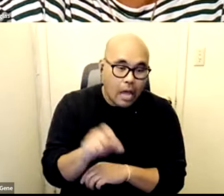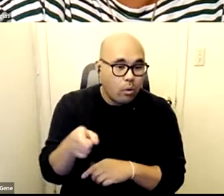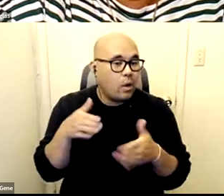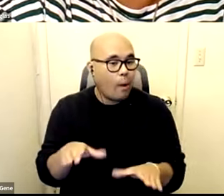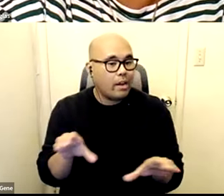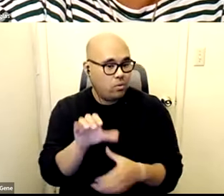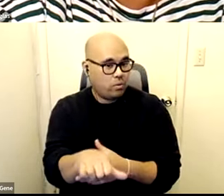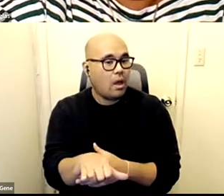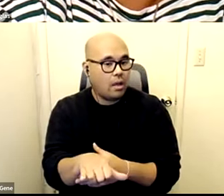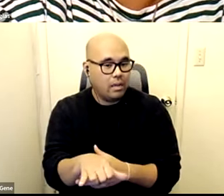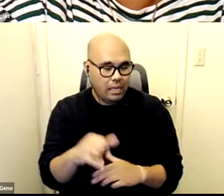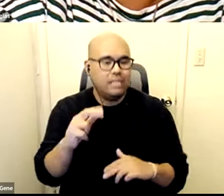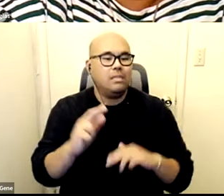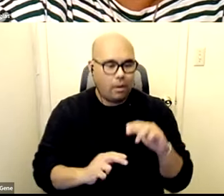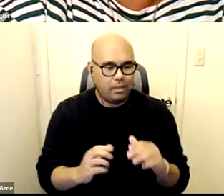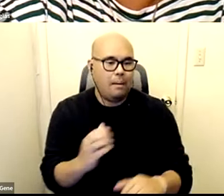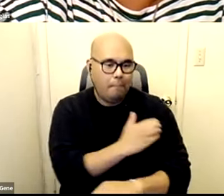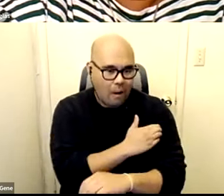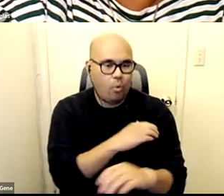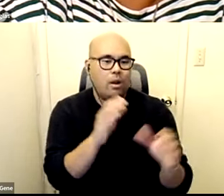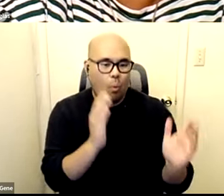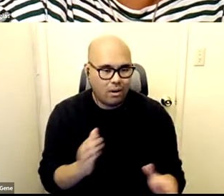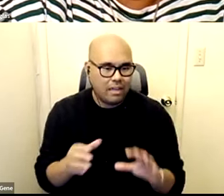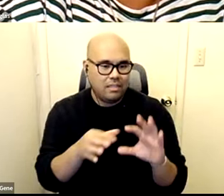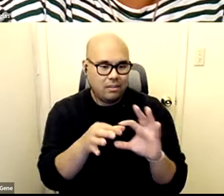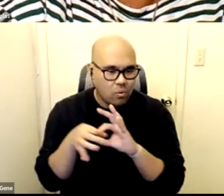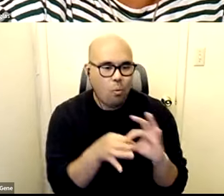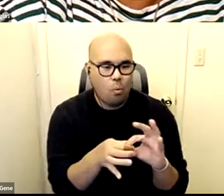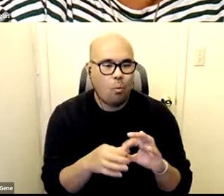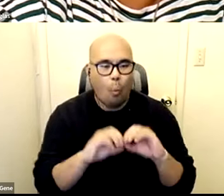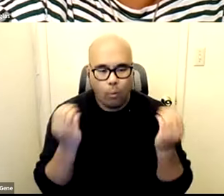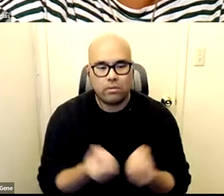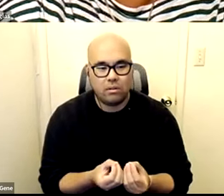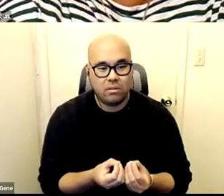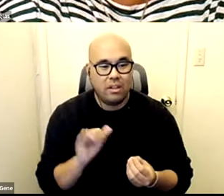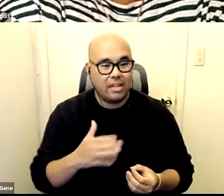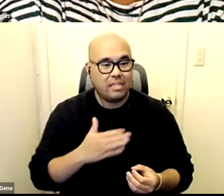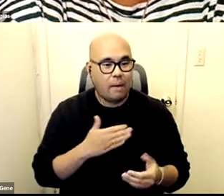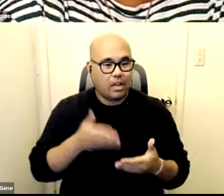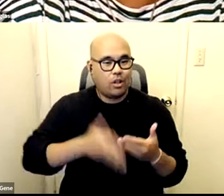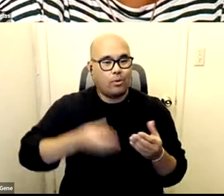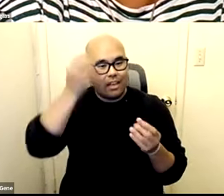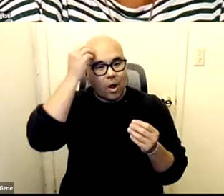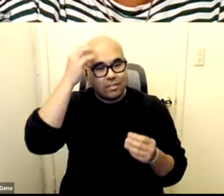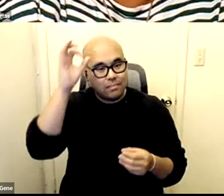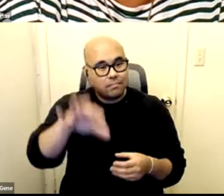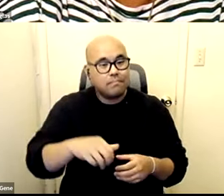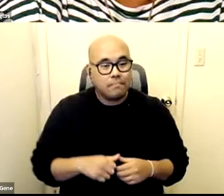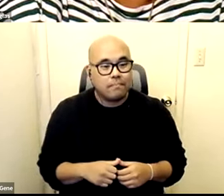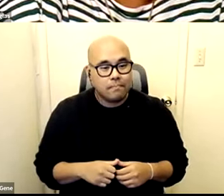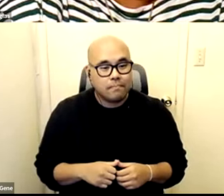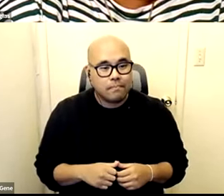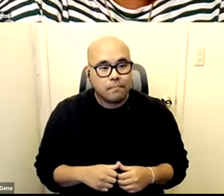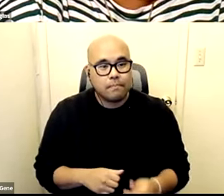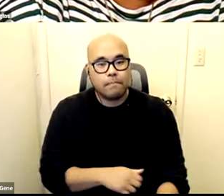do that is building power and organizing so yeah that's i guess my closing thought on that is a